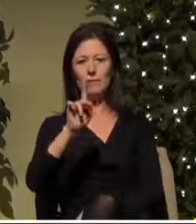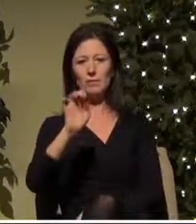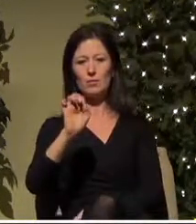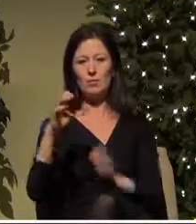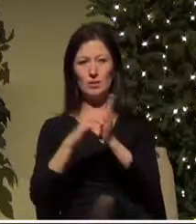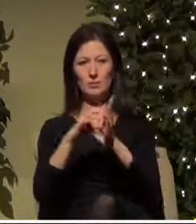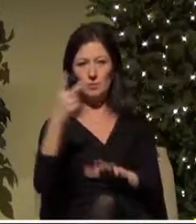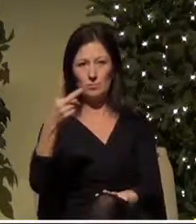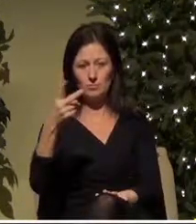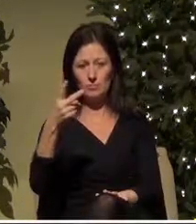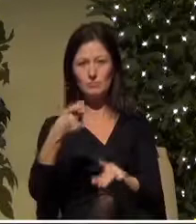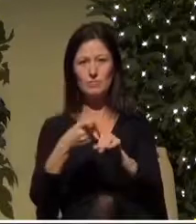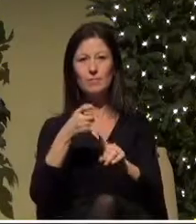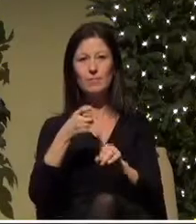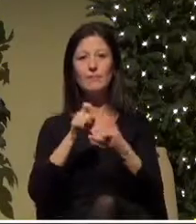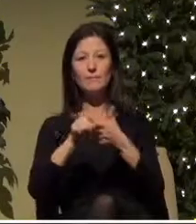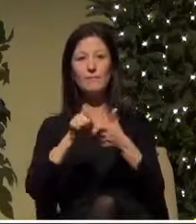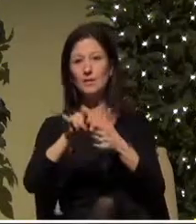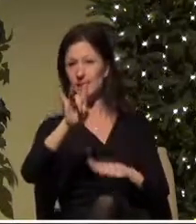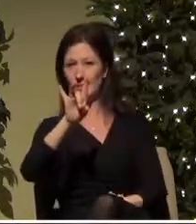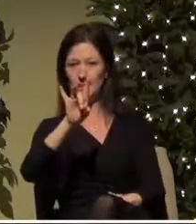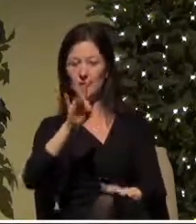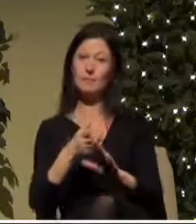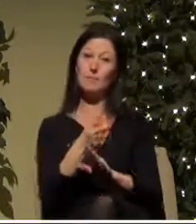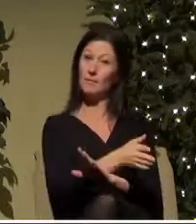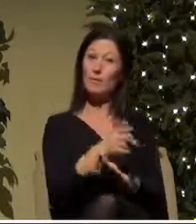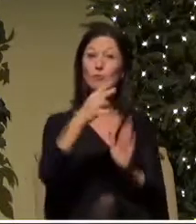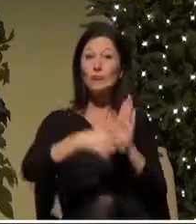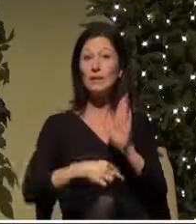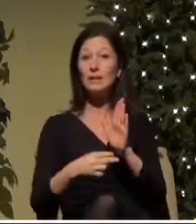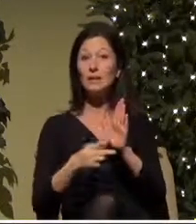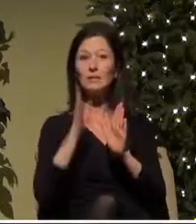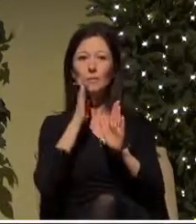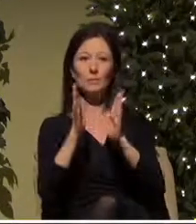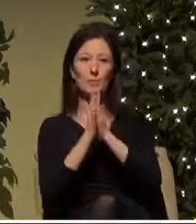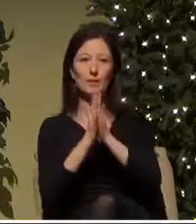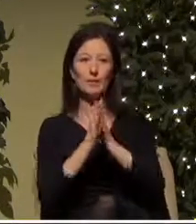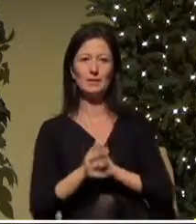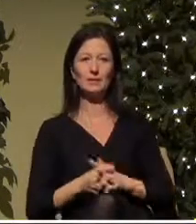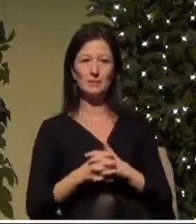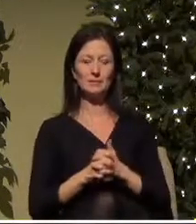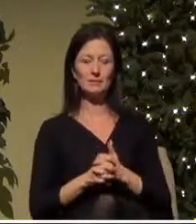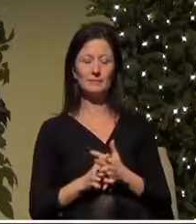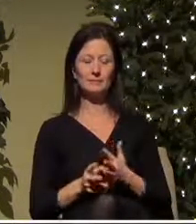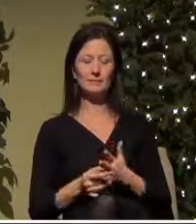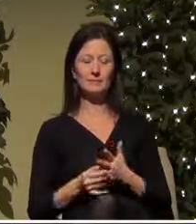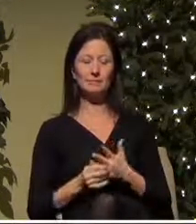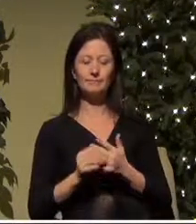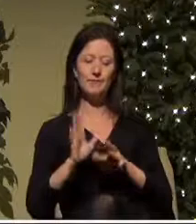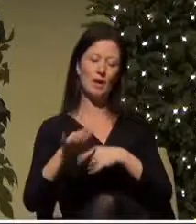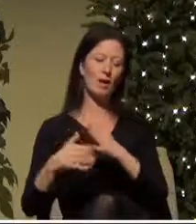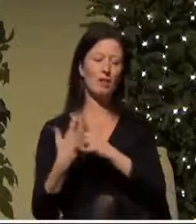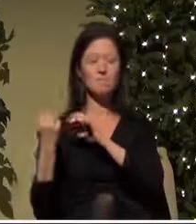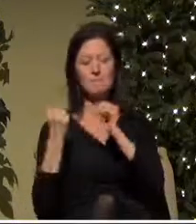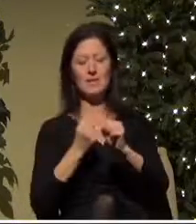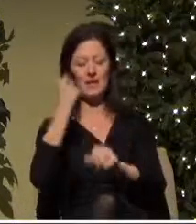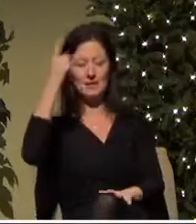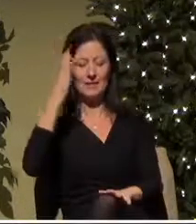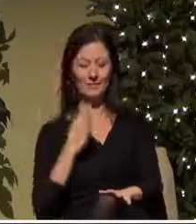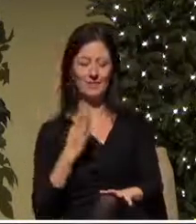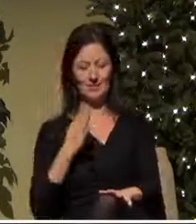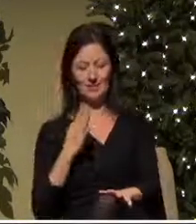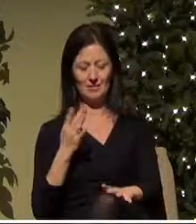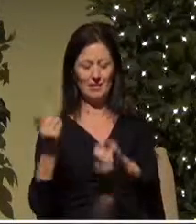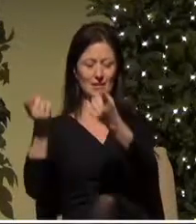8 but before we read let us pray Almighty God be with us this morning